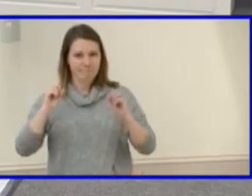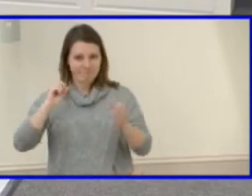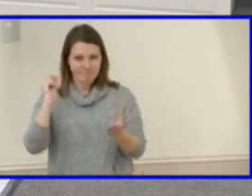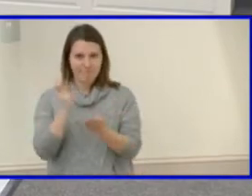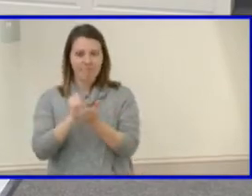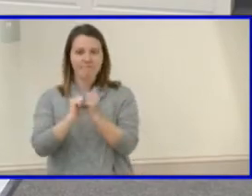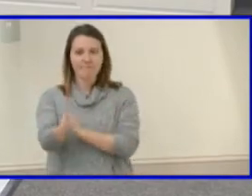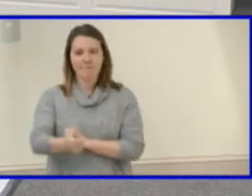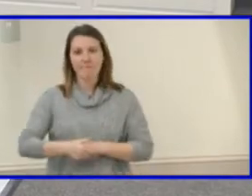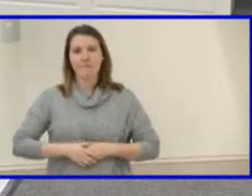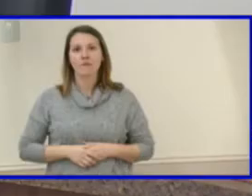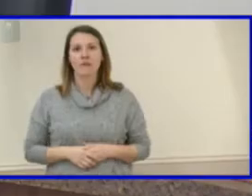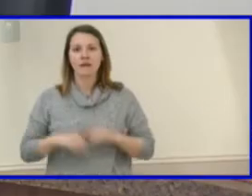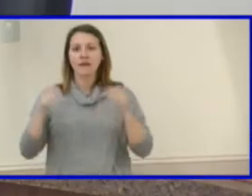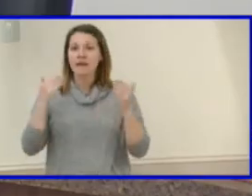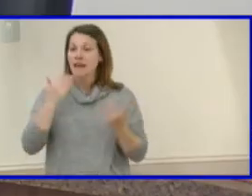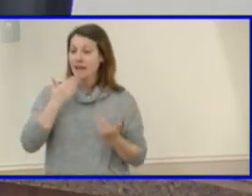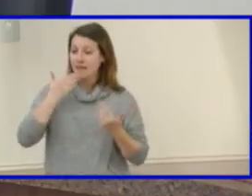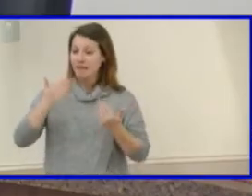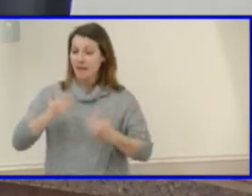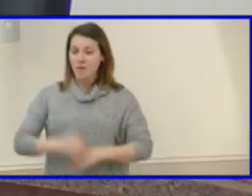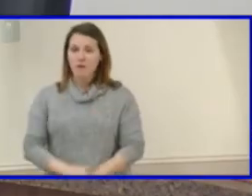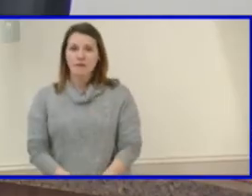approved. Thank you.